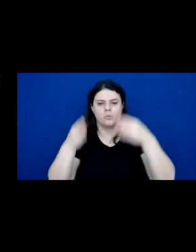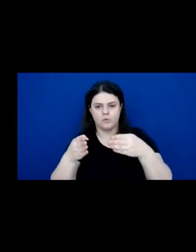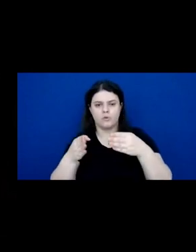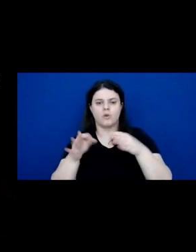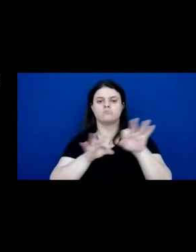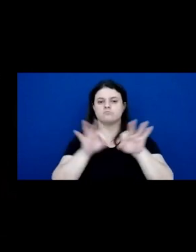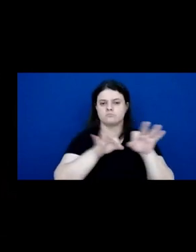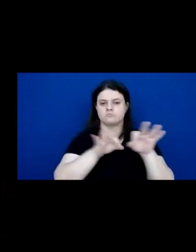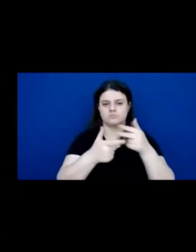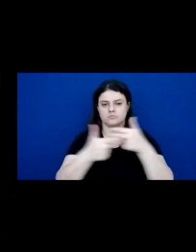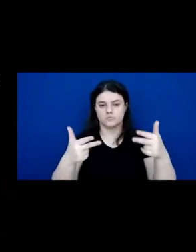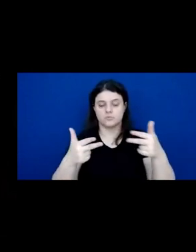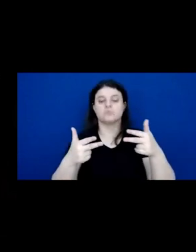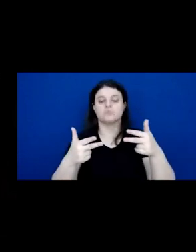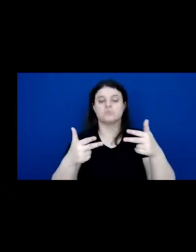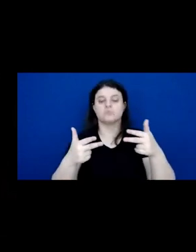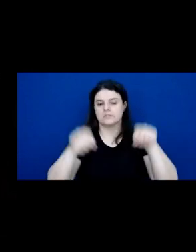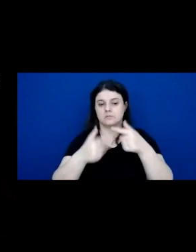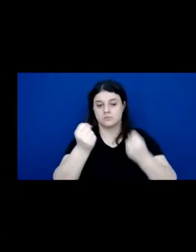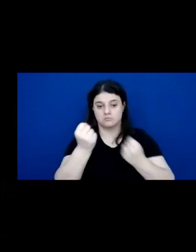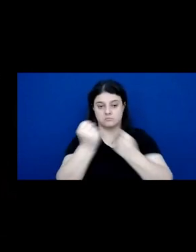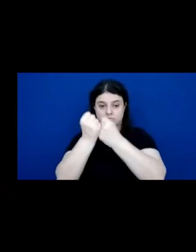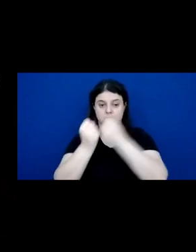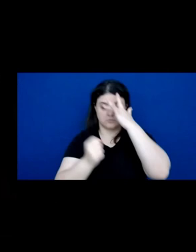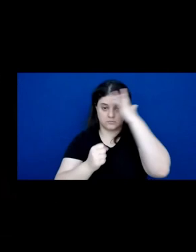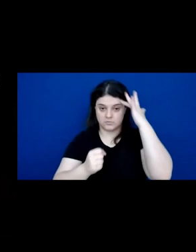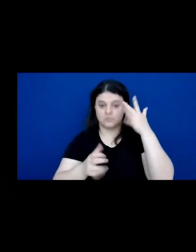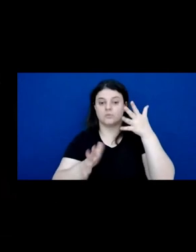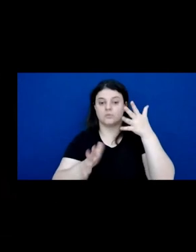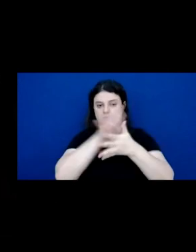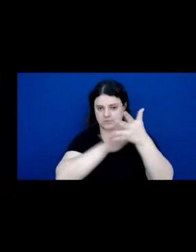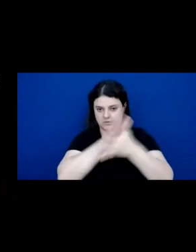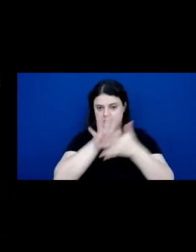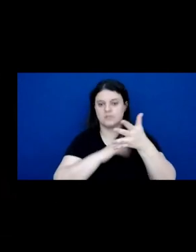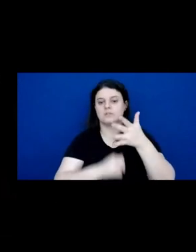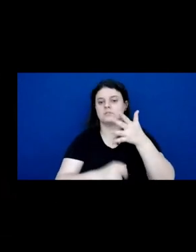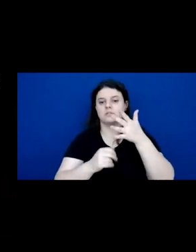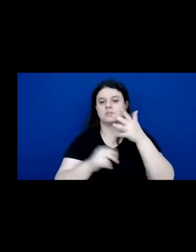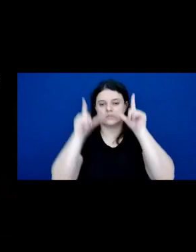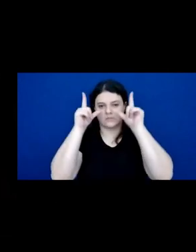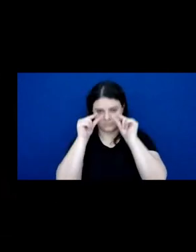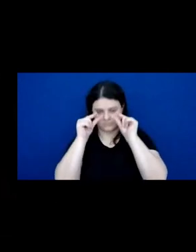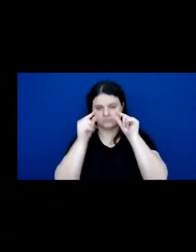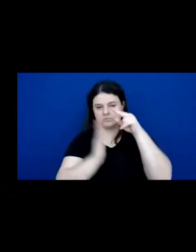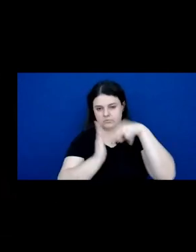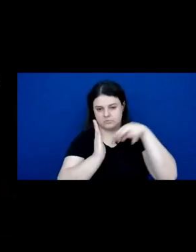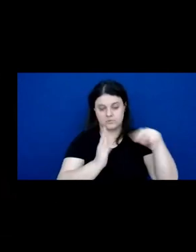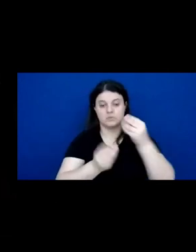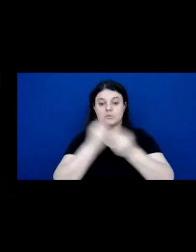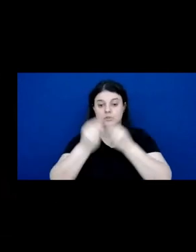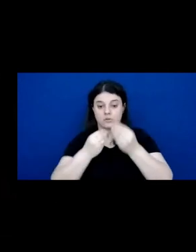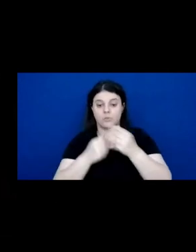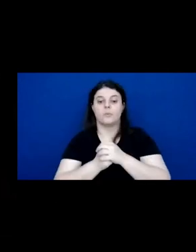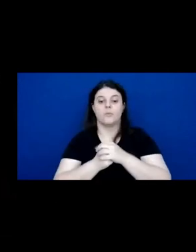support of sign language users and low vision readers. In the past few decades, access to information has dramatically